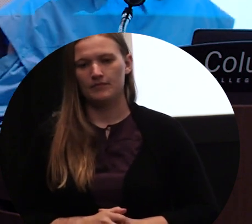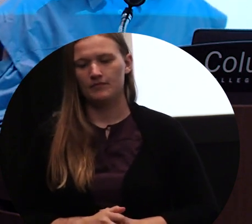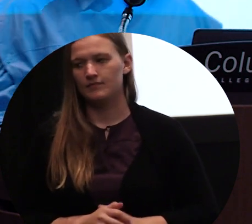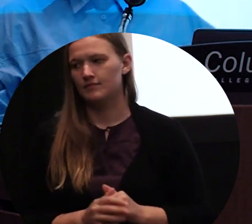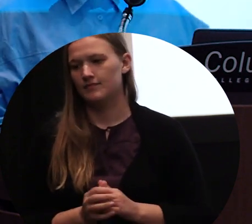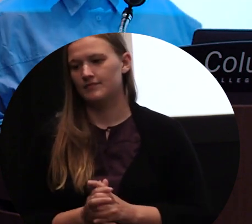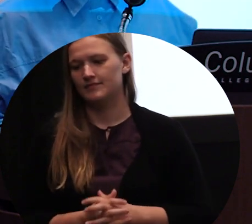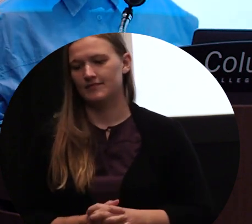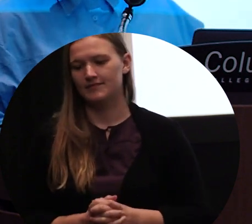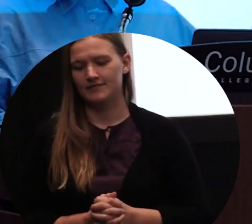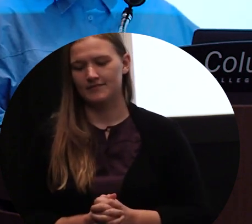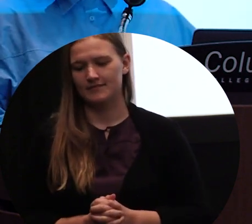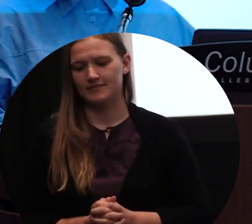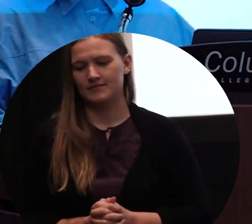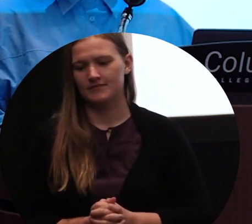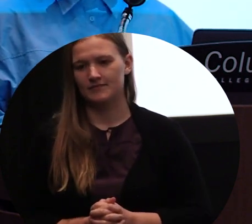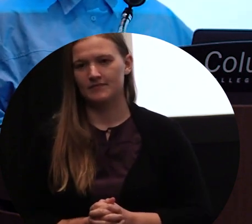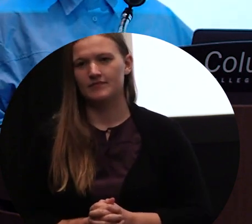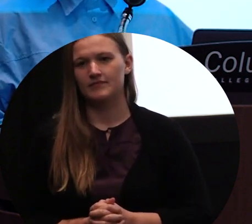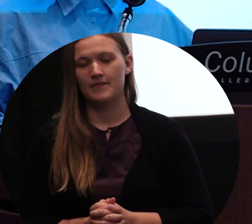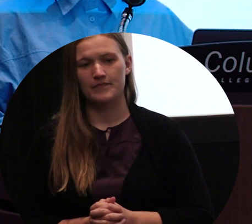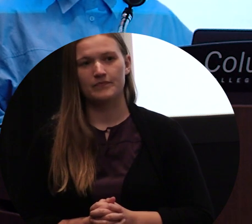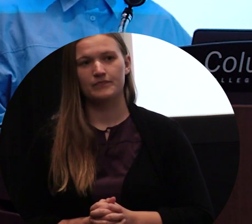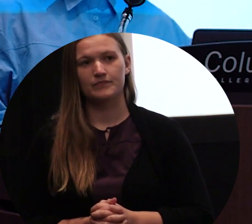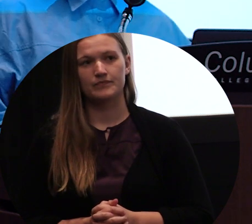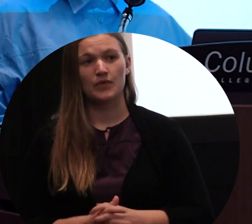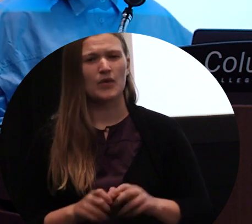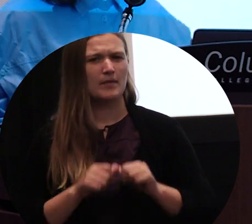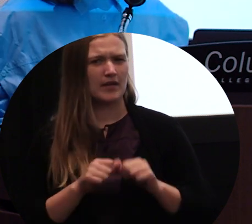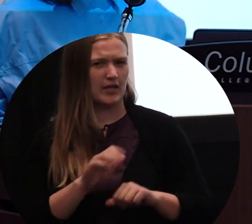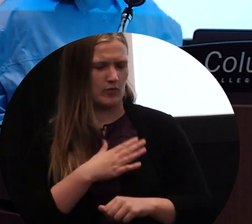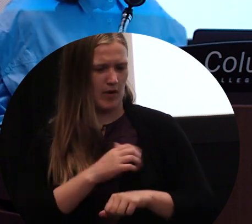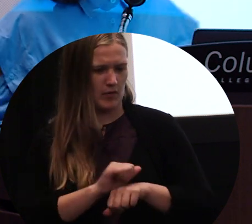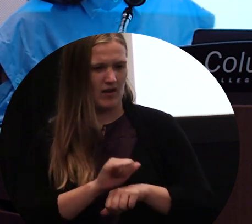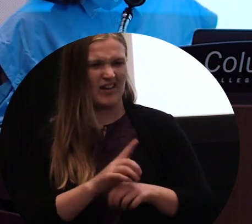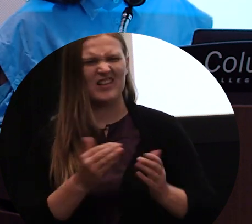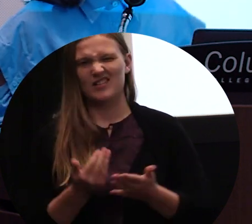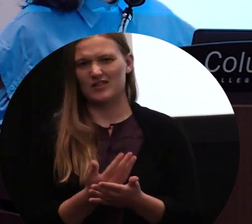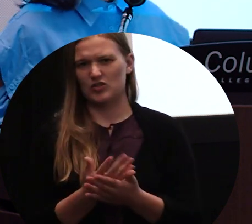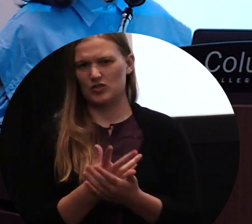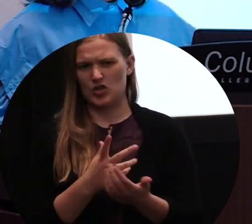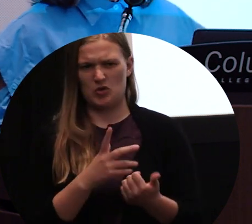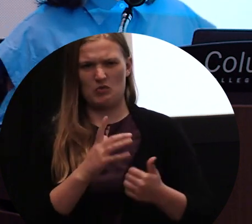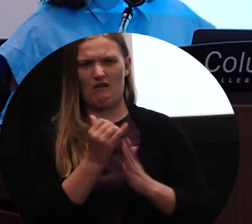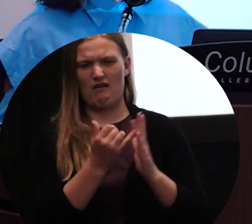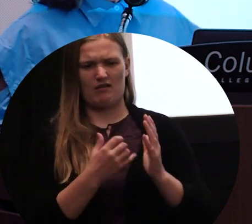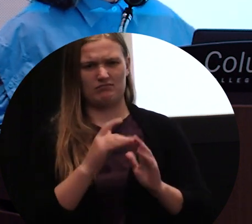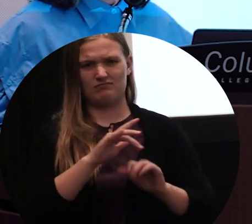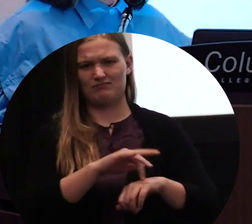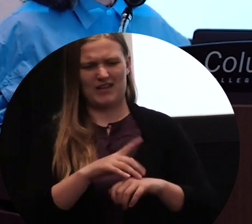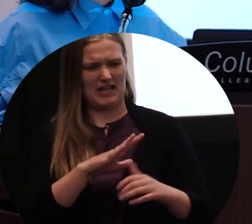Okay, so as I'm continuing in my work, and this is kind of like a newer space that I'm navigating currently, is I'm thinking about